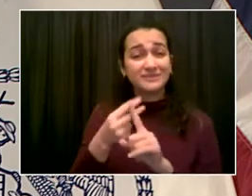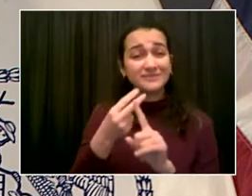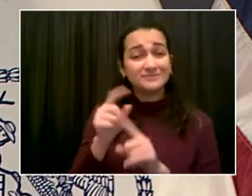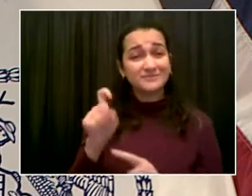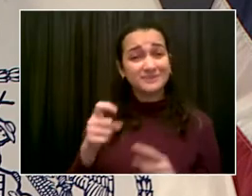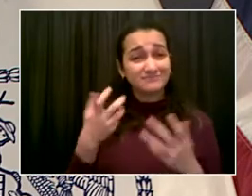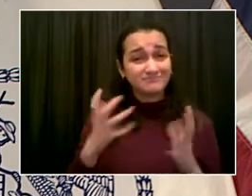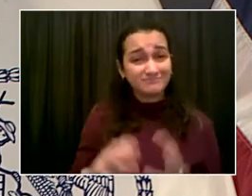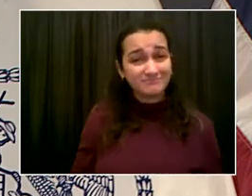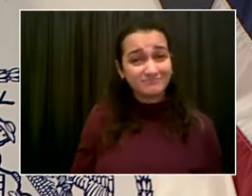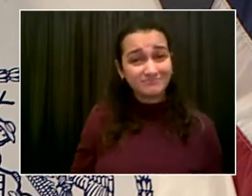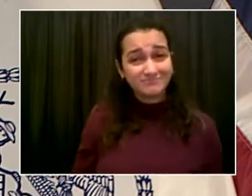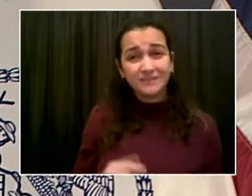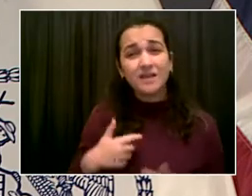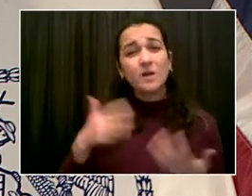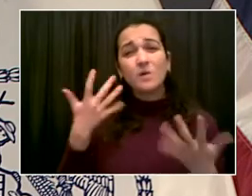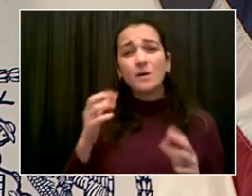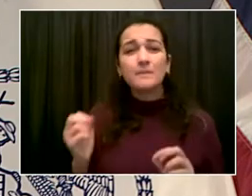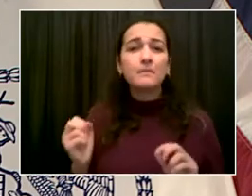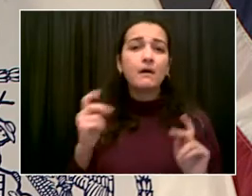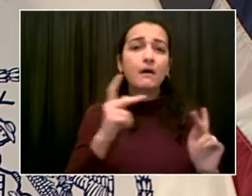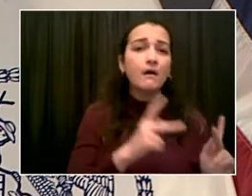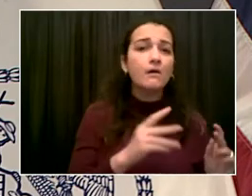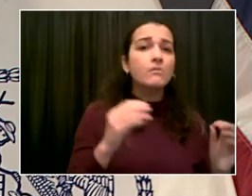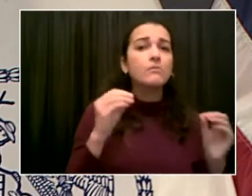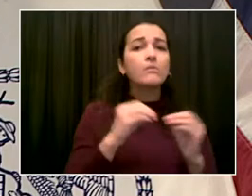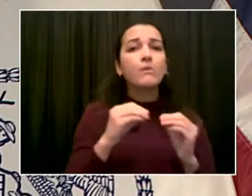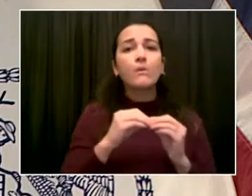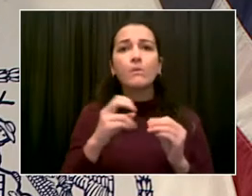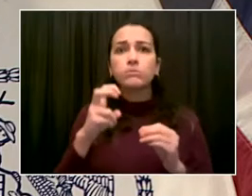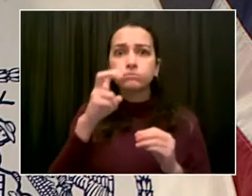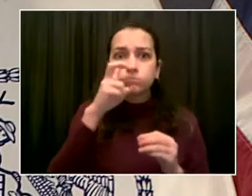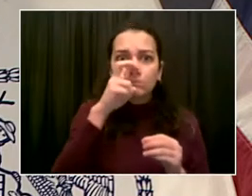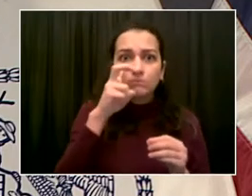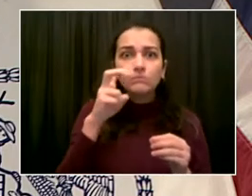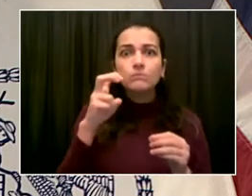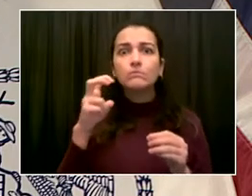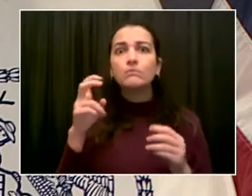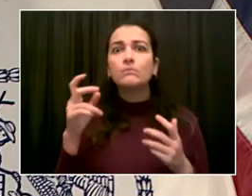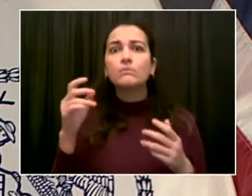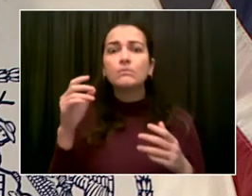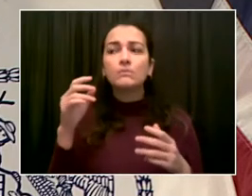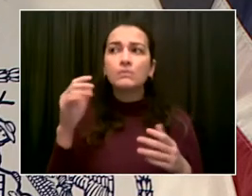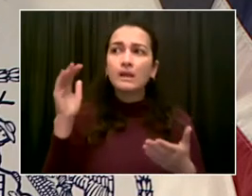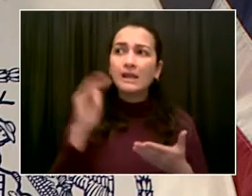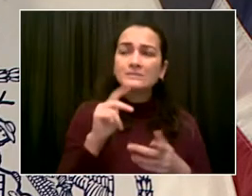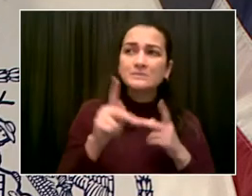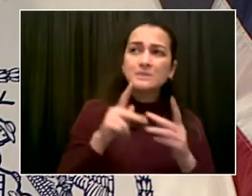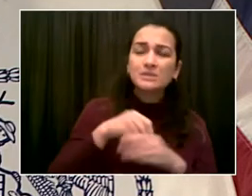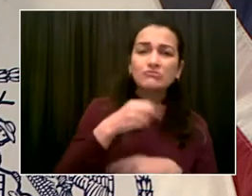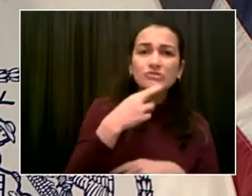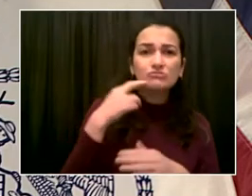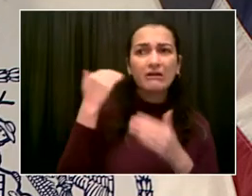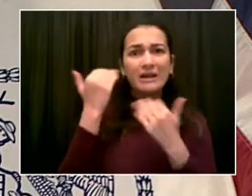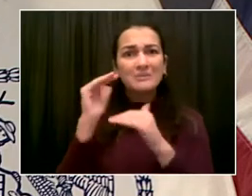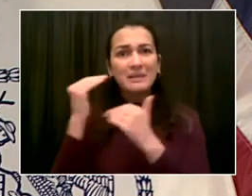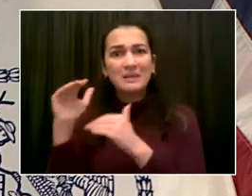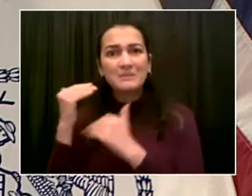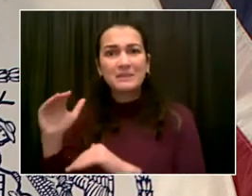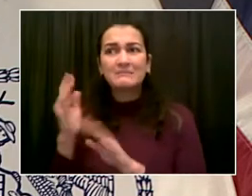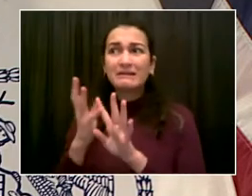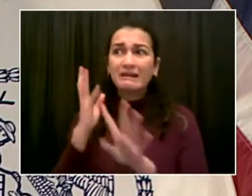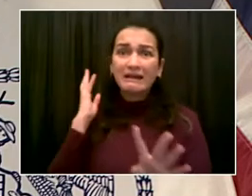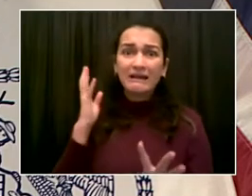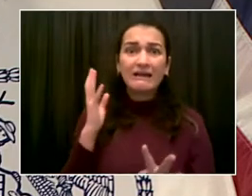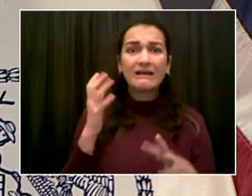difficult. So we're looking for any other area where we can do more with vaccination. That's the bottom line. It has worked. The mandates